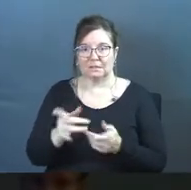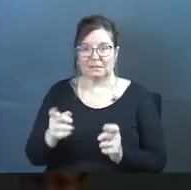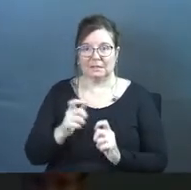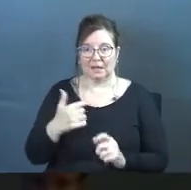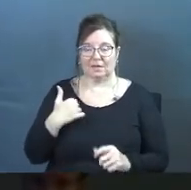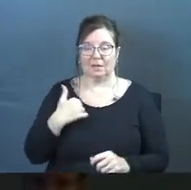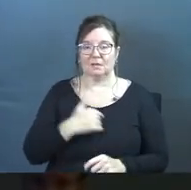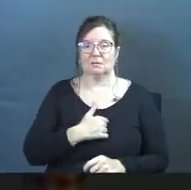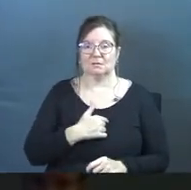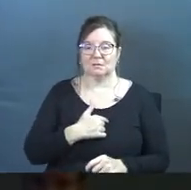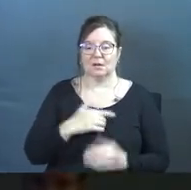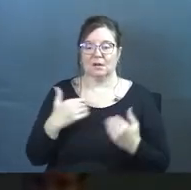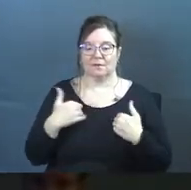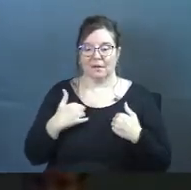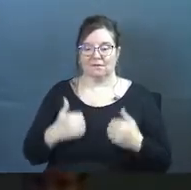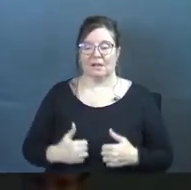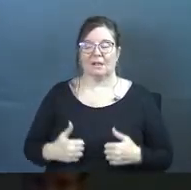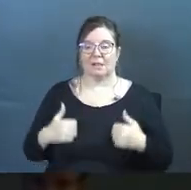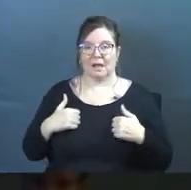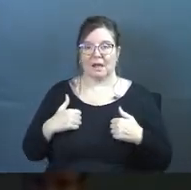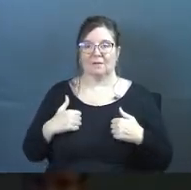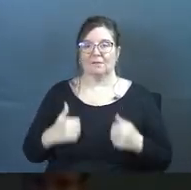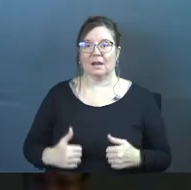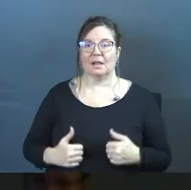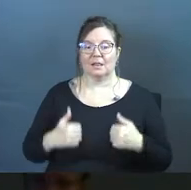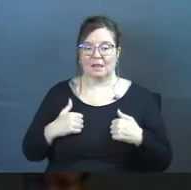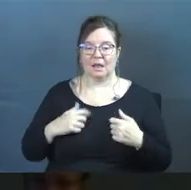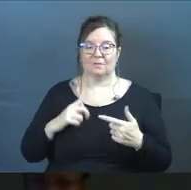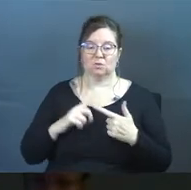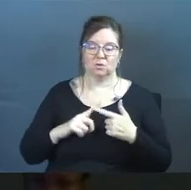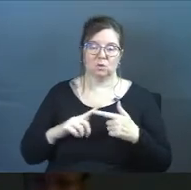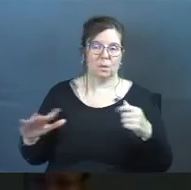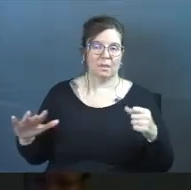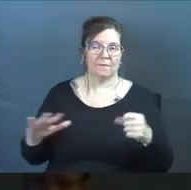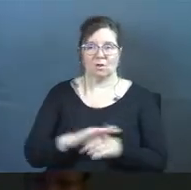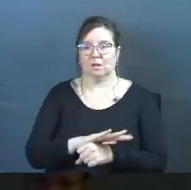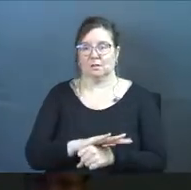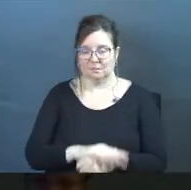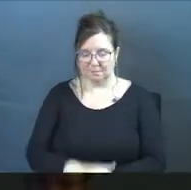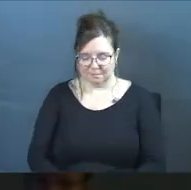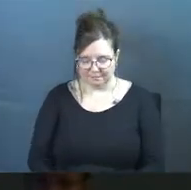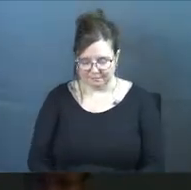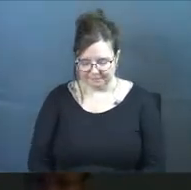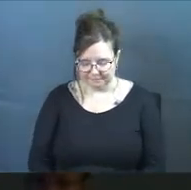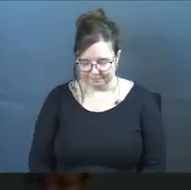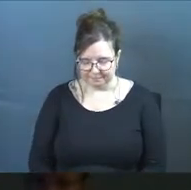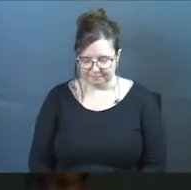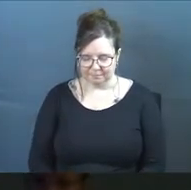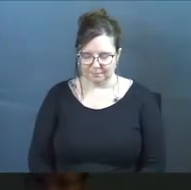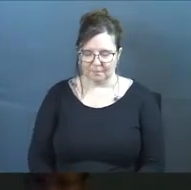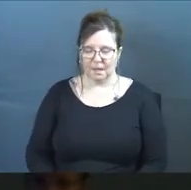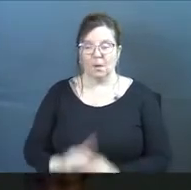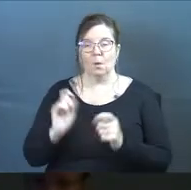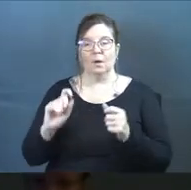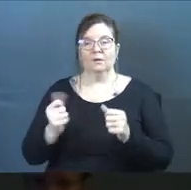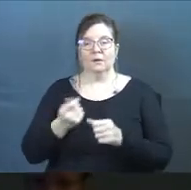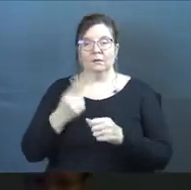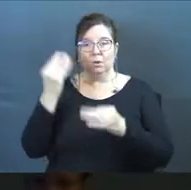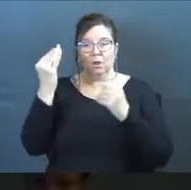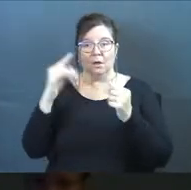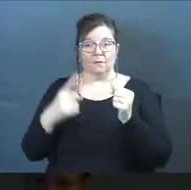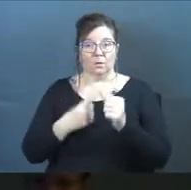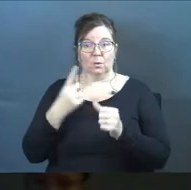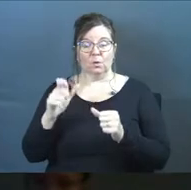gave us of having life and life to the fullest? And I want to give you just a couple thoughts. And the first one is this,